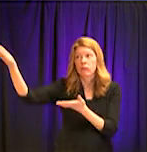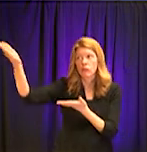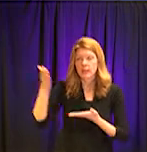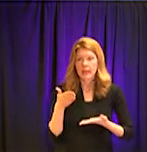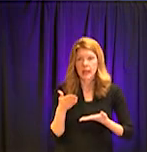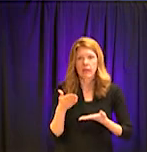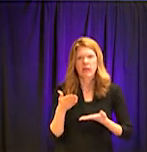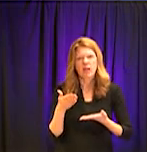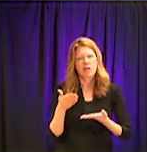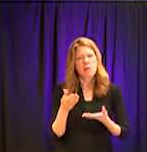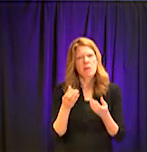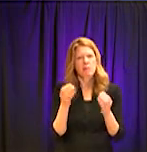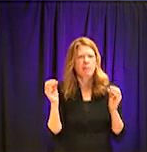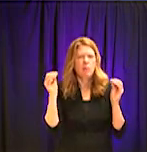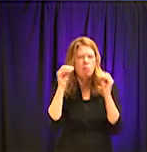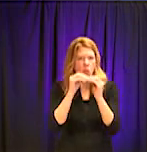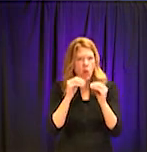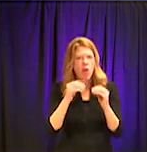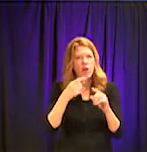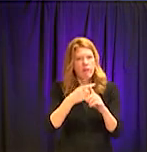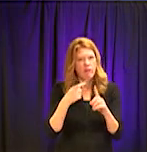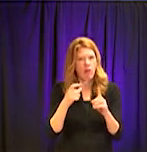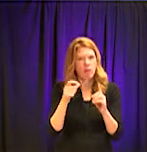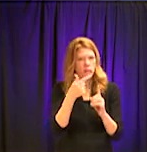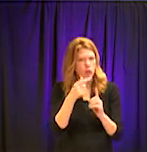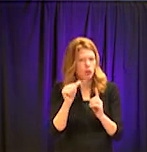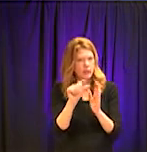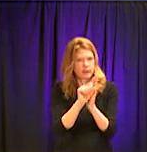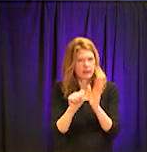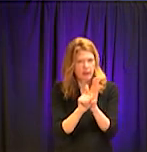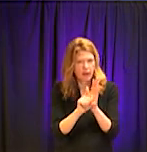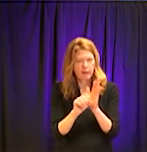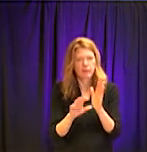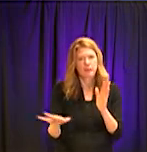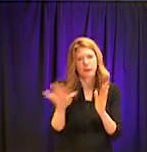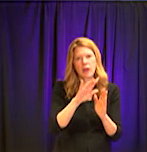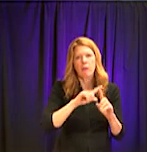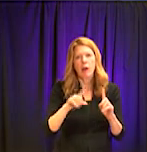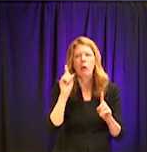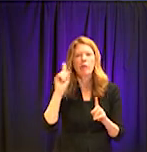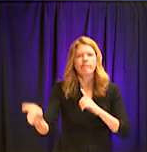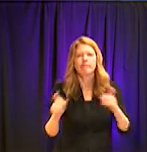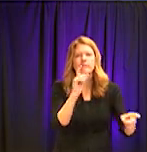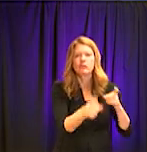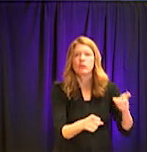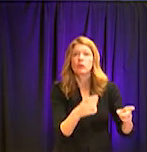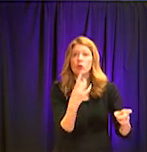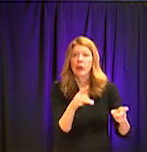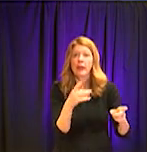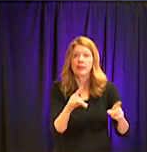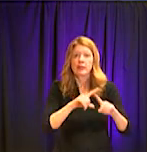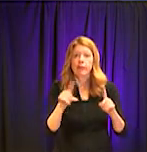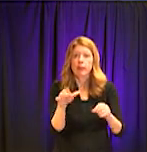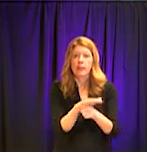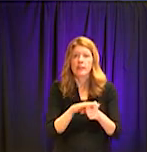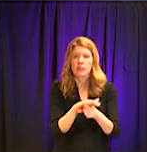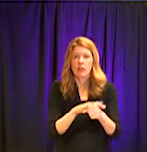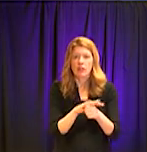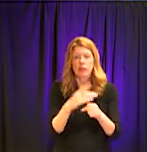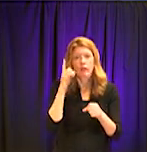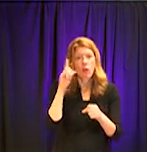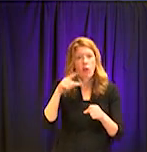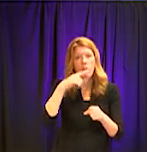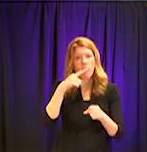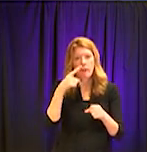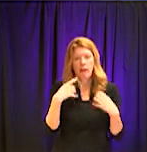reasonable number of tests from the state, but they will be distributed to all 18 public health districts. So it still will not